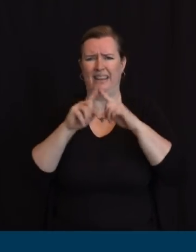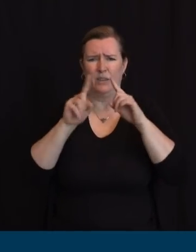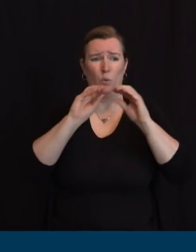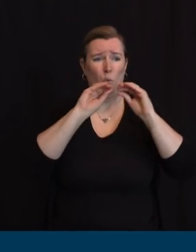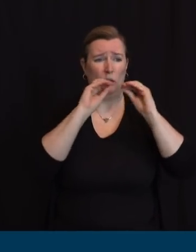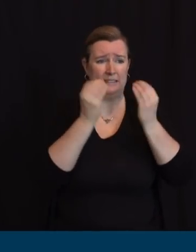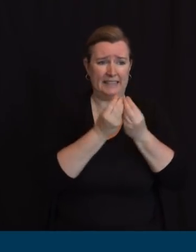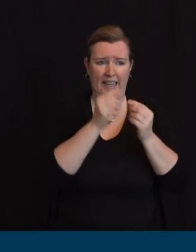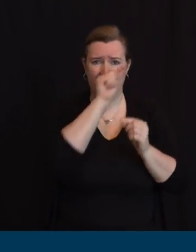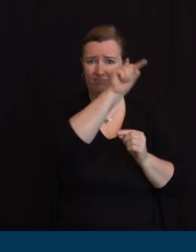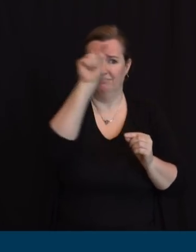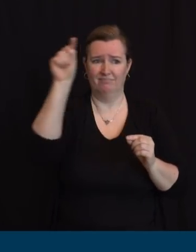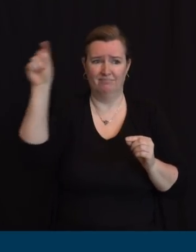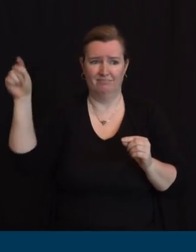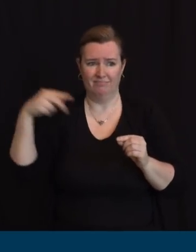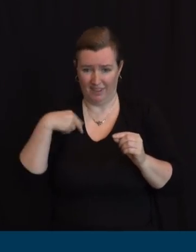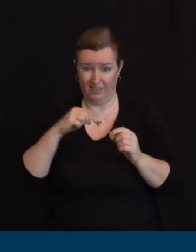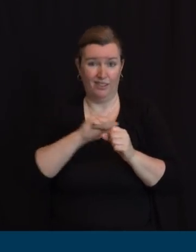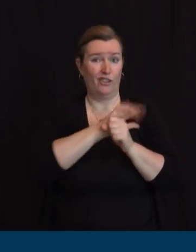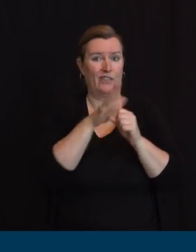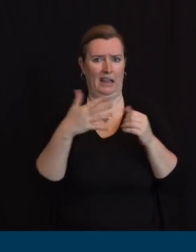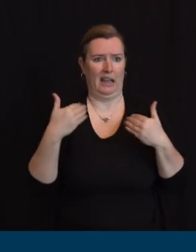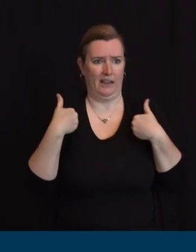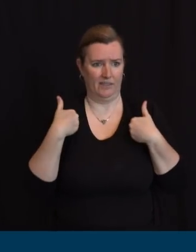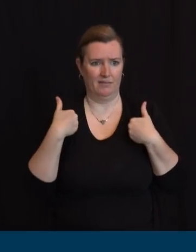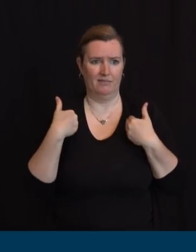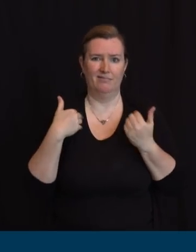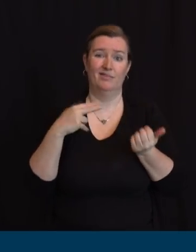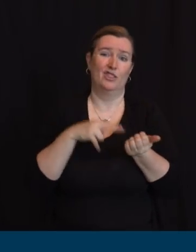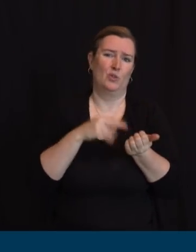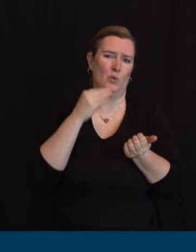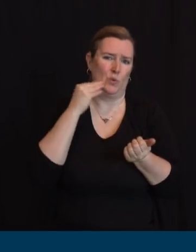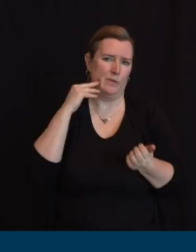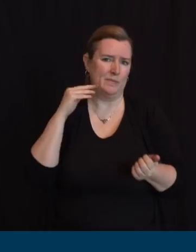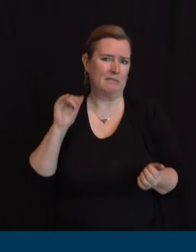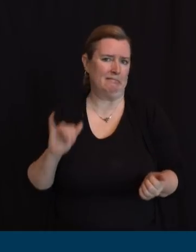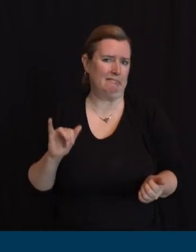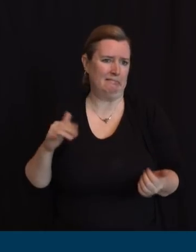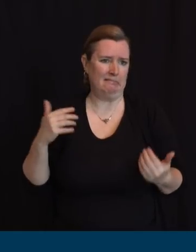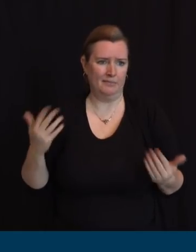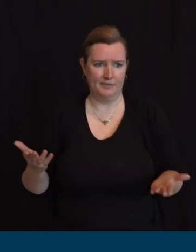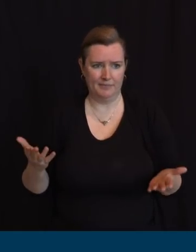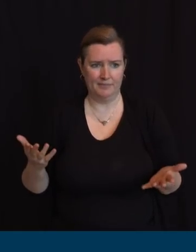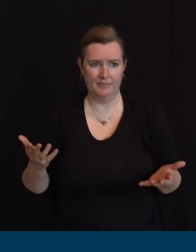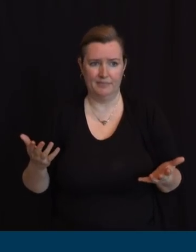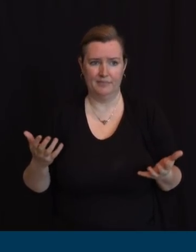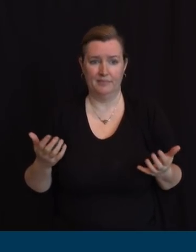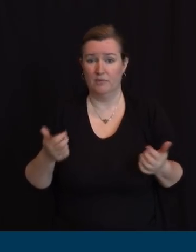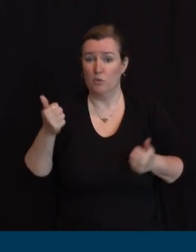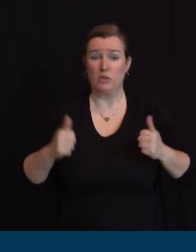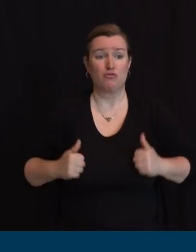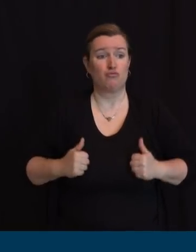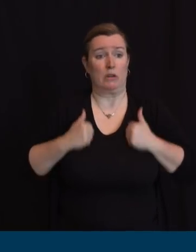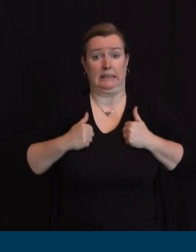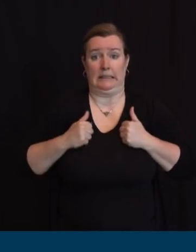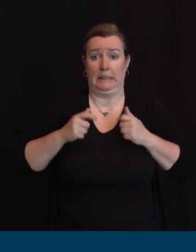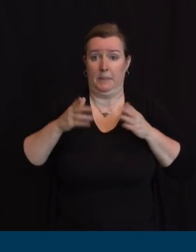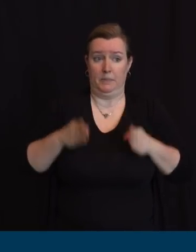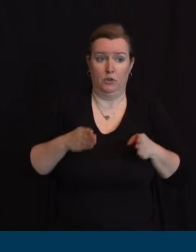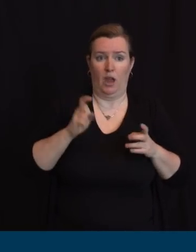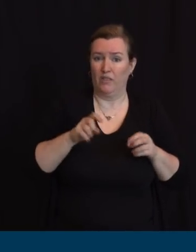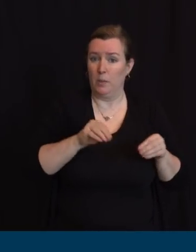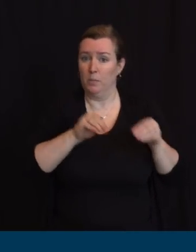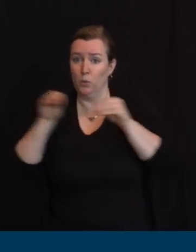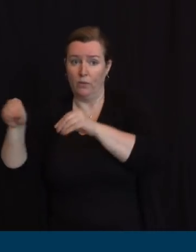we're going to move are those that cannot be readmitted back into their original facility